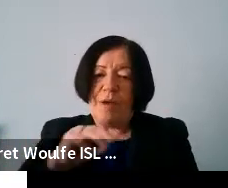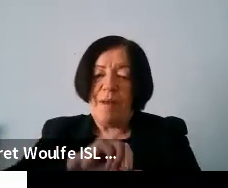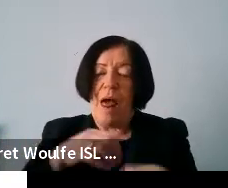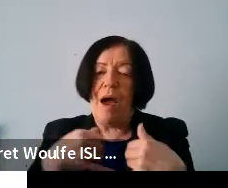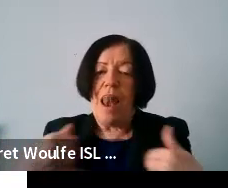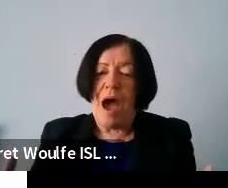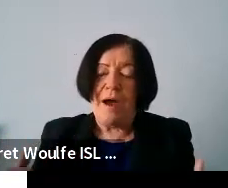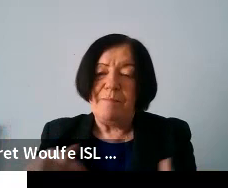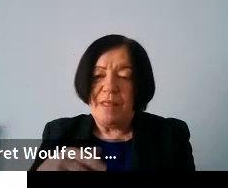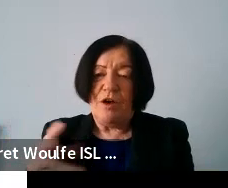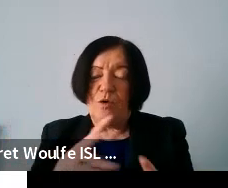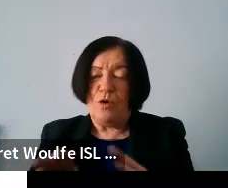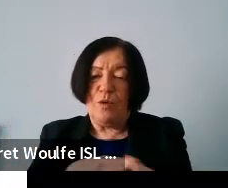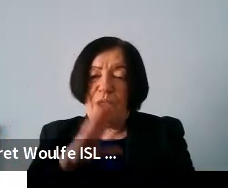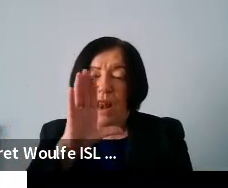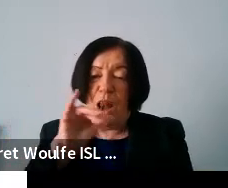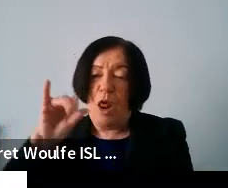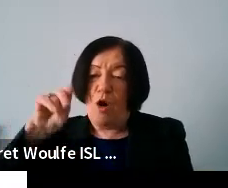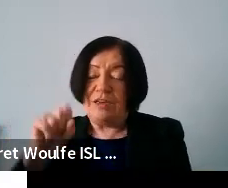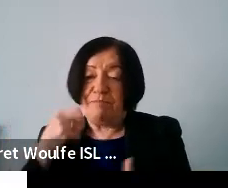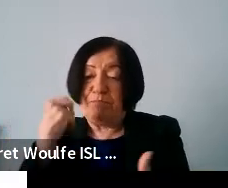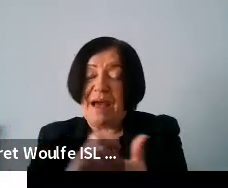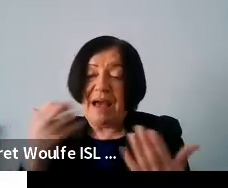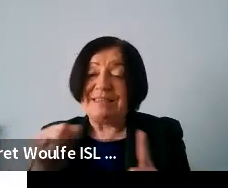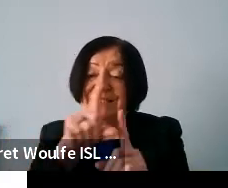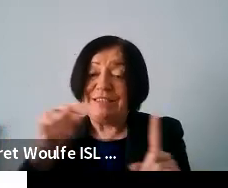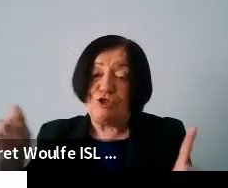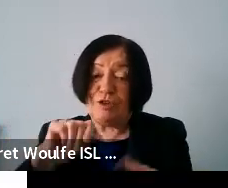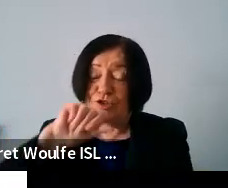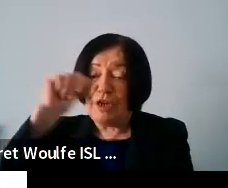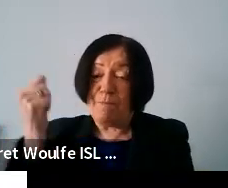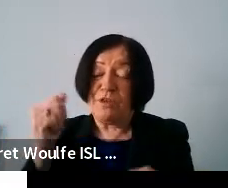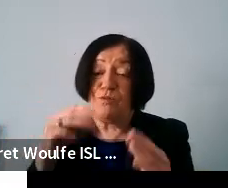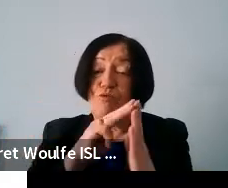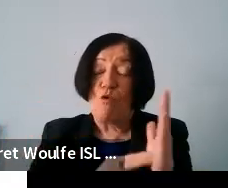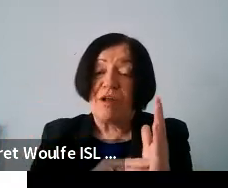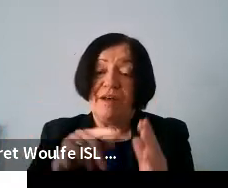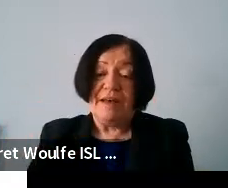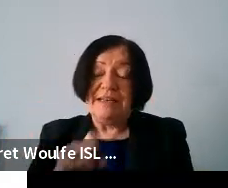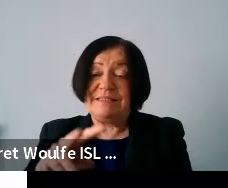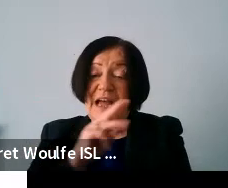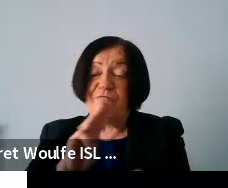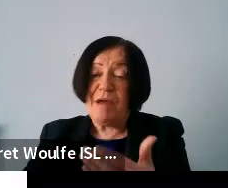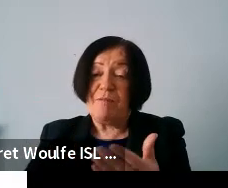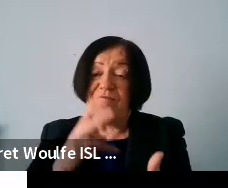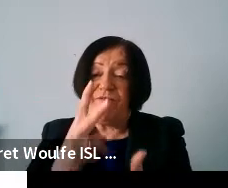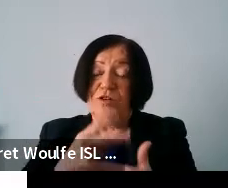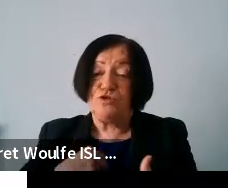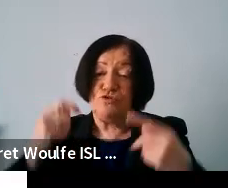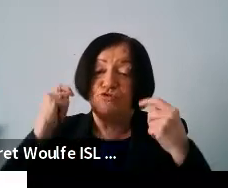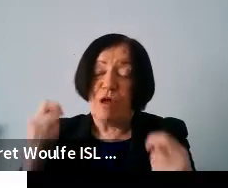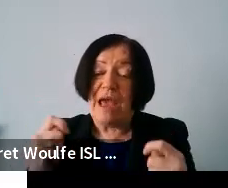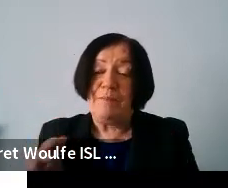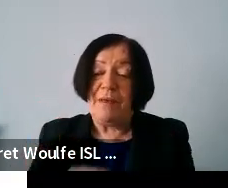they have worked with lloyds bank which has a digital champions program so staff members volunteer to train people